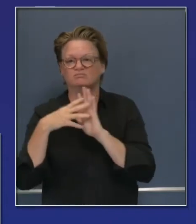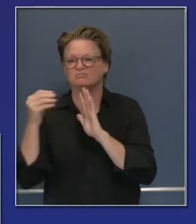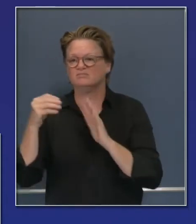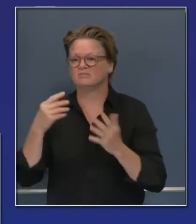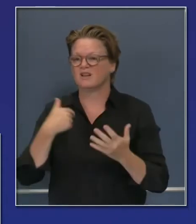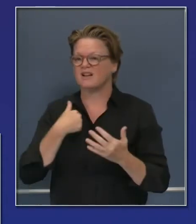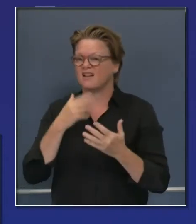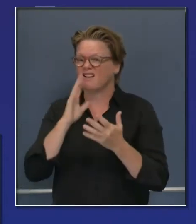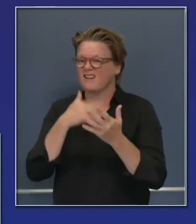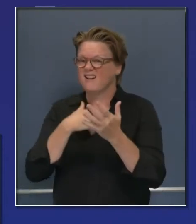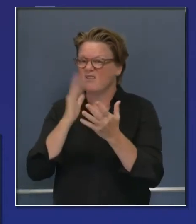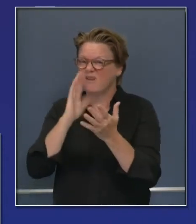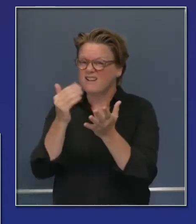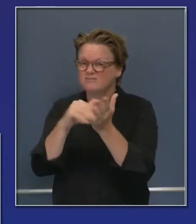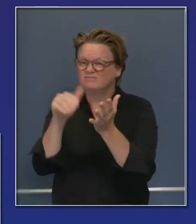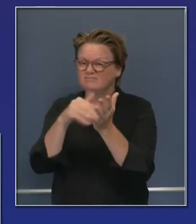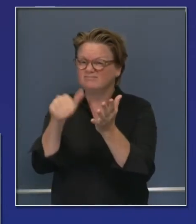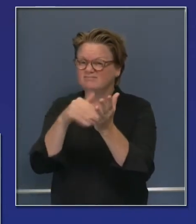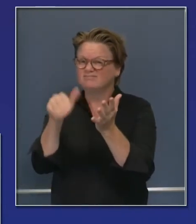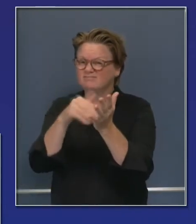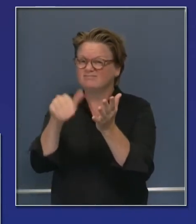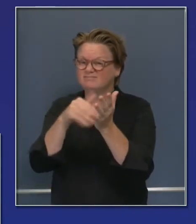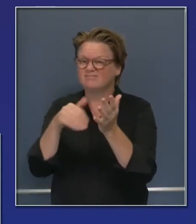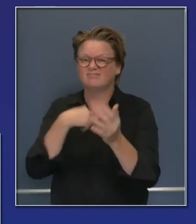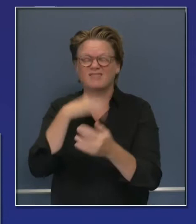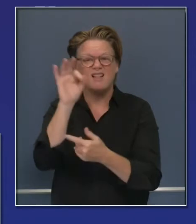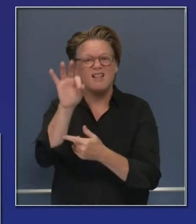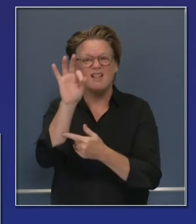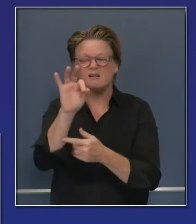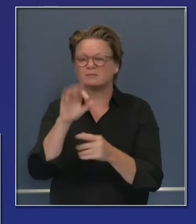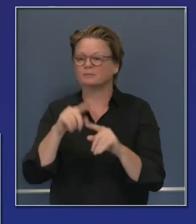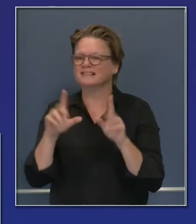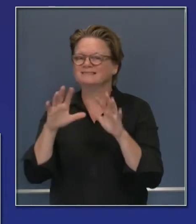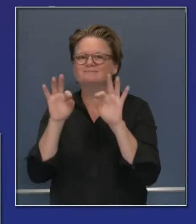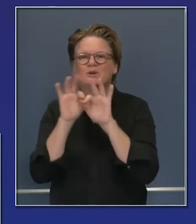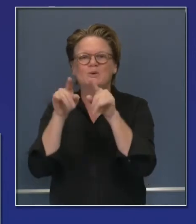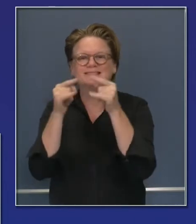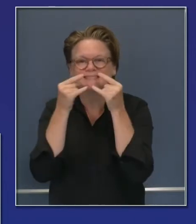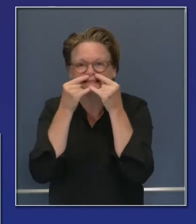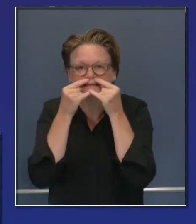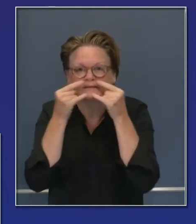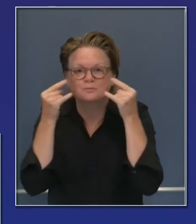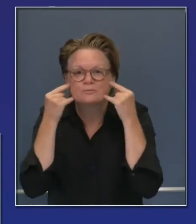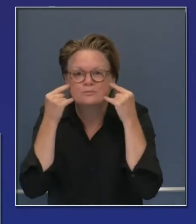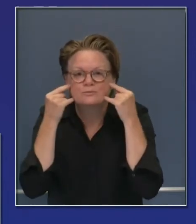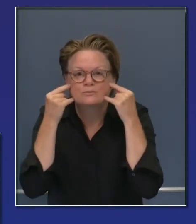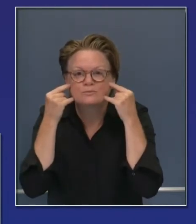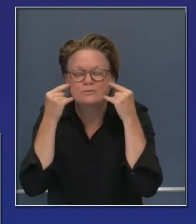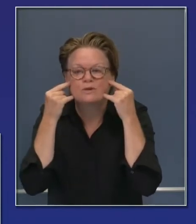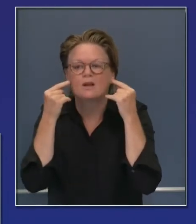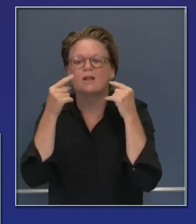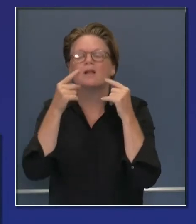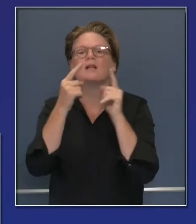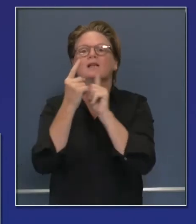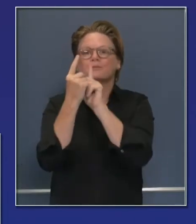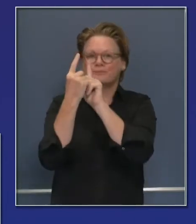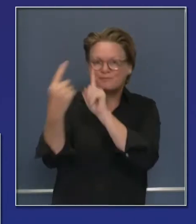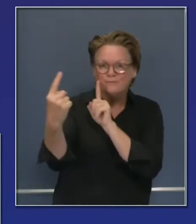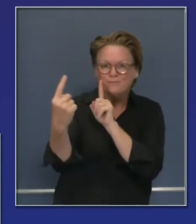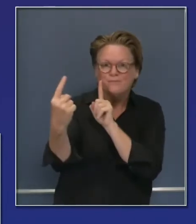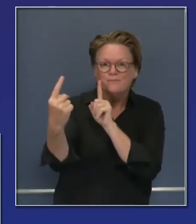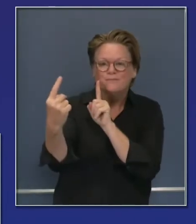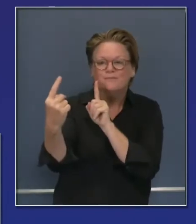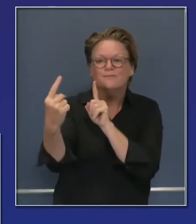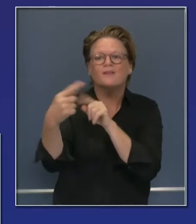Wear a mask, please. Physically distance where you can continue to practice the kind of hygiene that